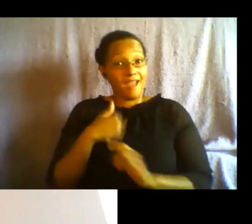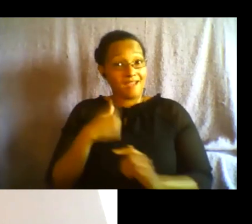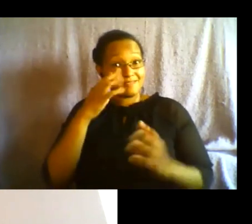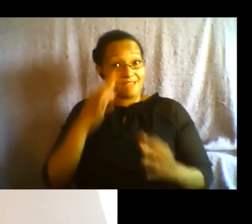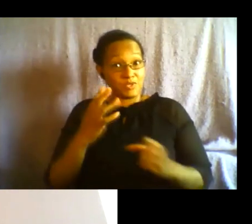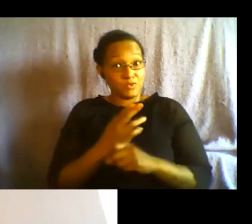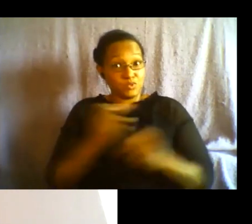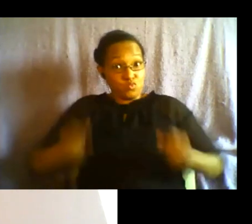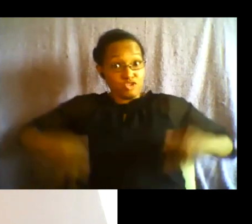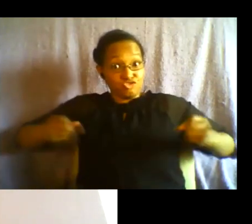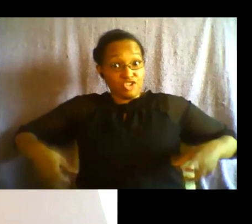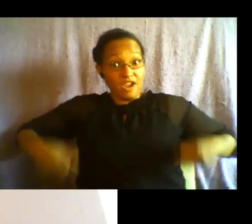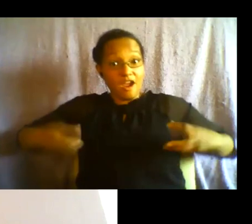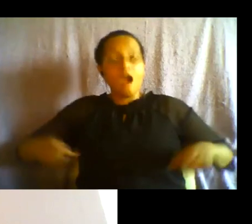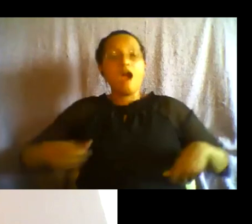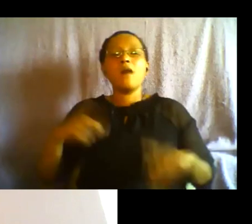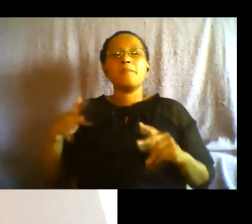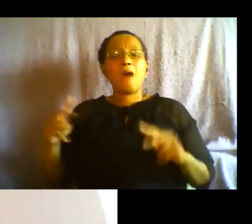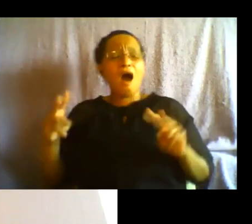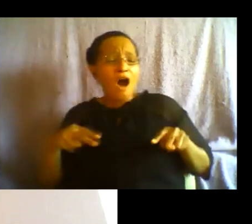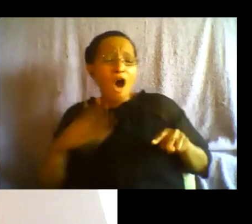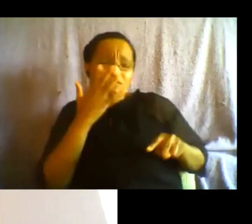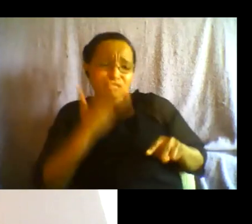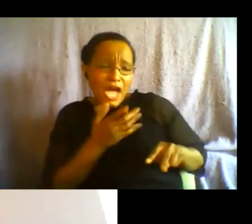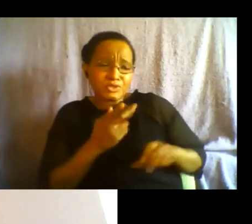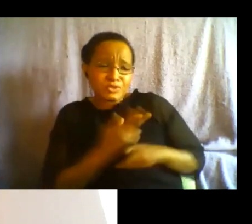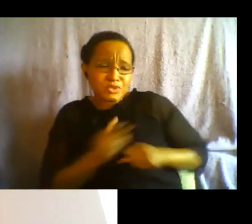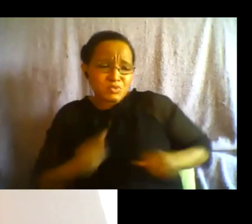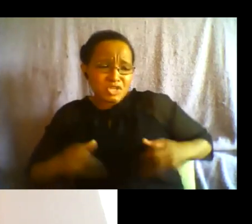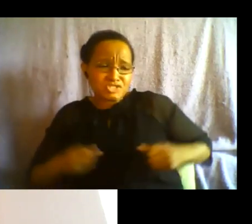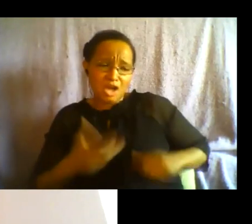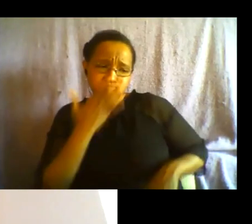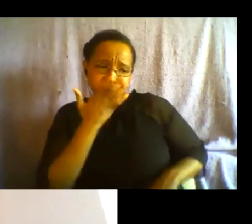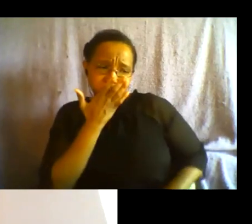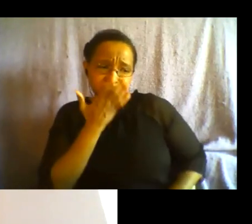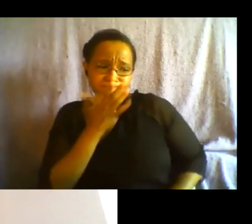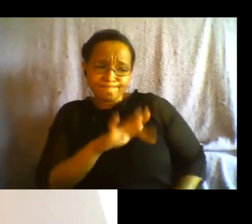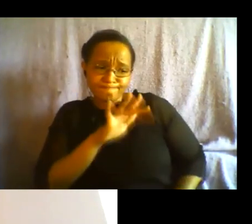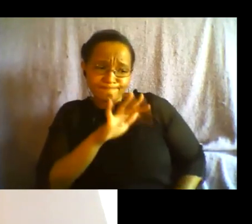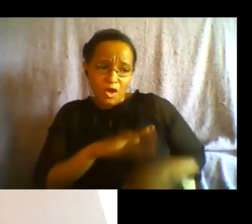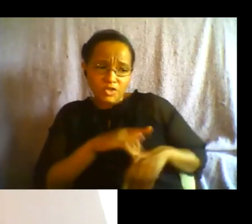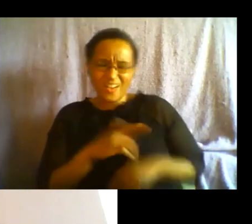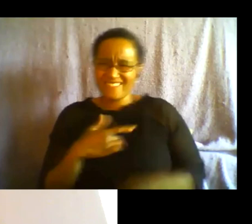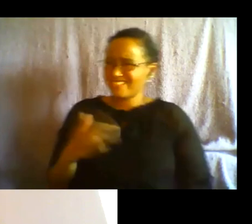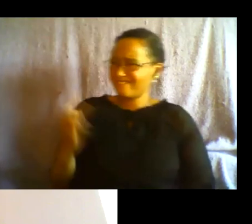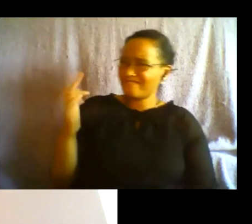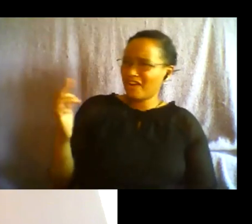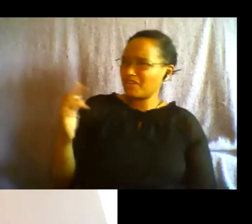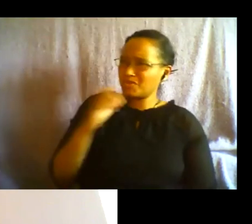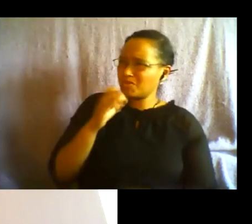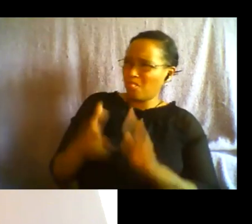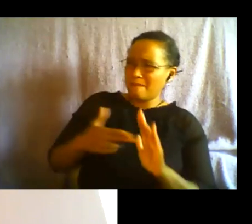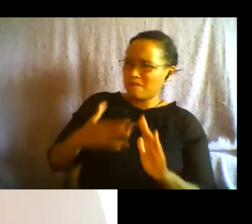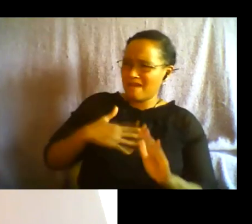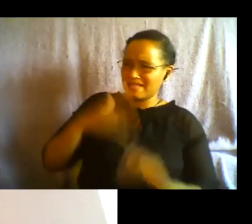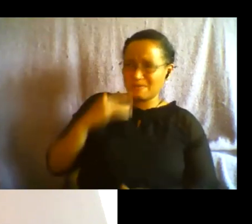i can leave my home this is amazing fuck you don't put that on my experience and so being really you know